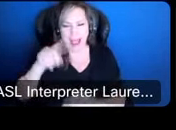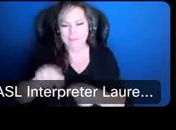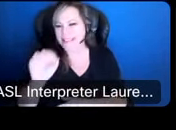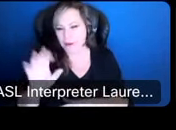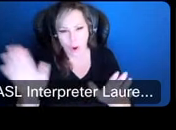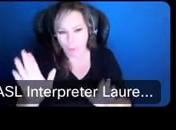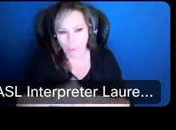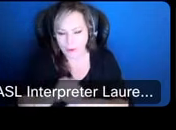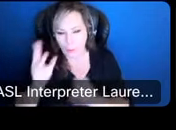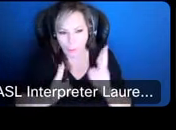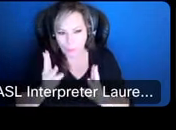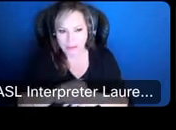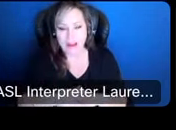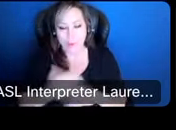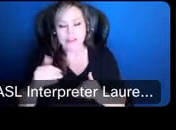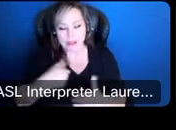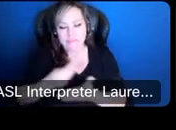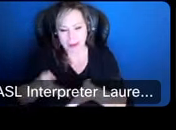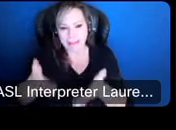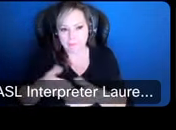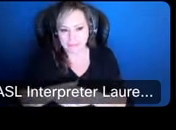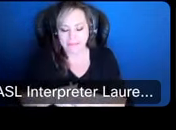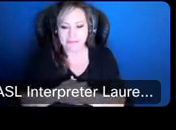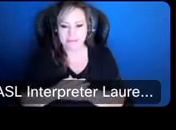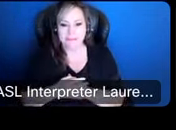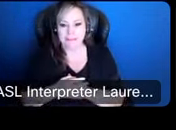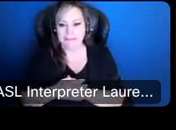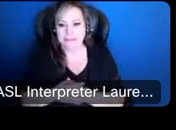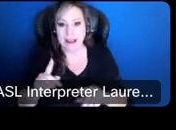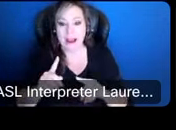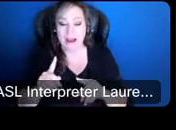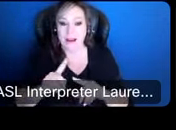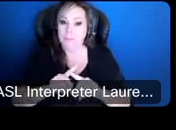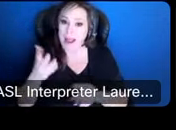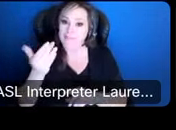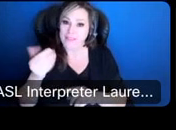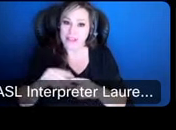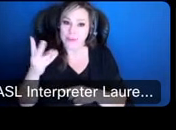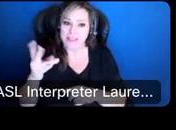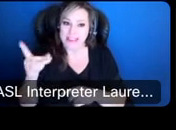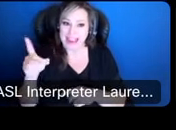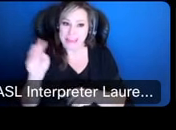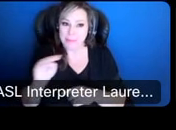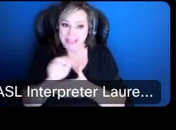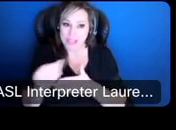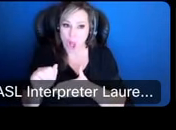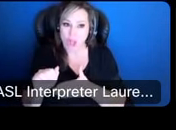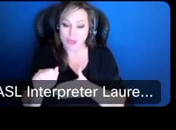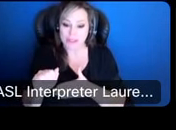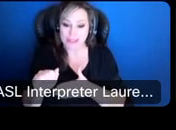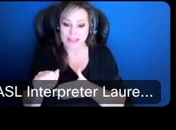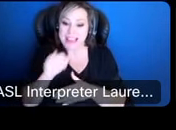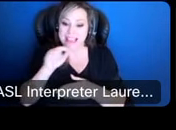zero fund balance and so i want to point that out that's still uh 15 17 18 million dollars down there at its lowest